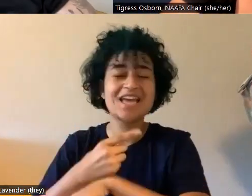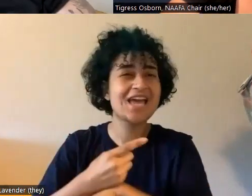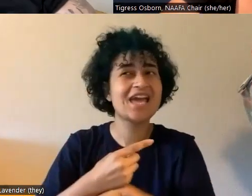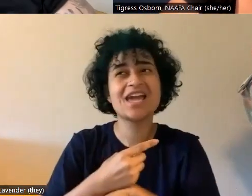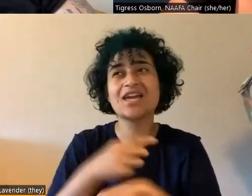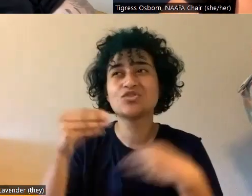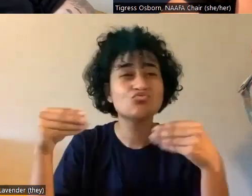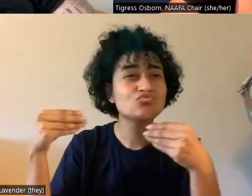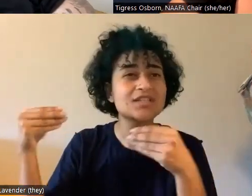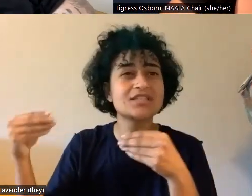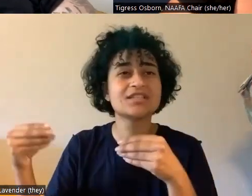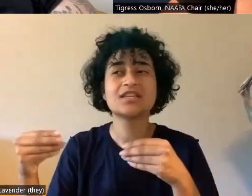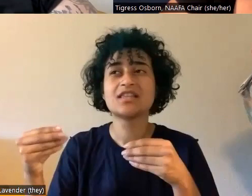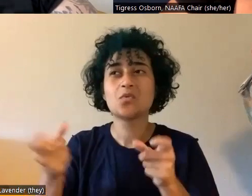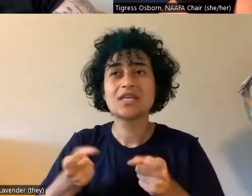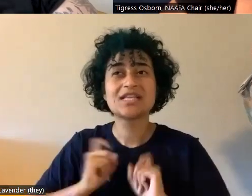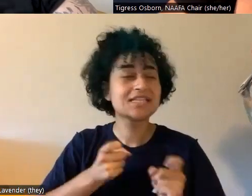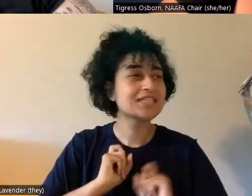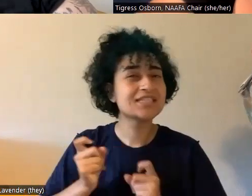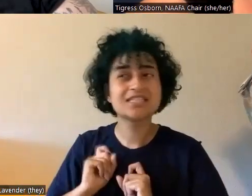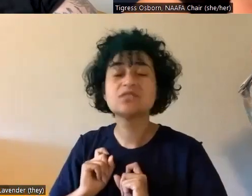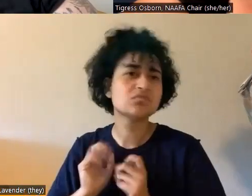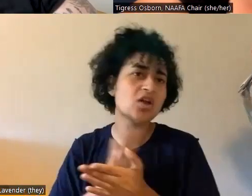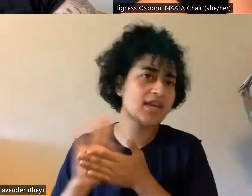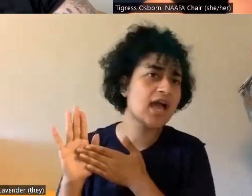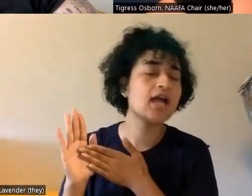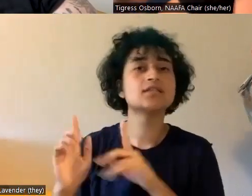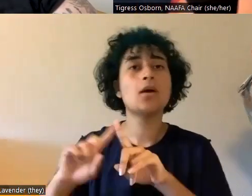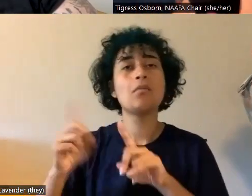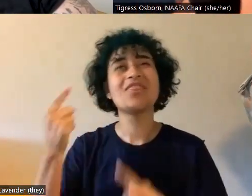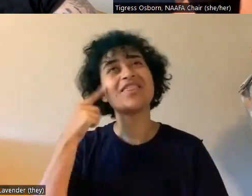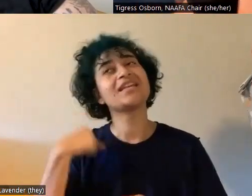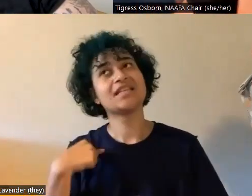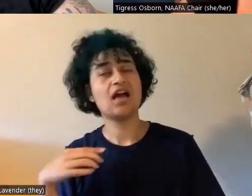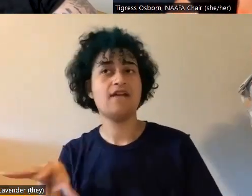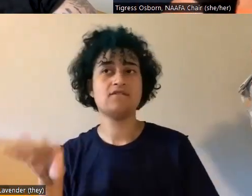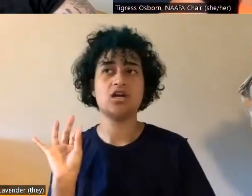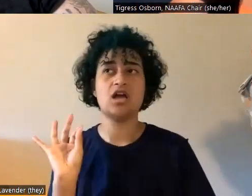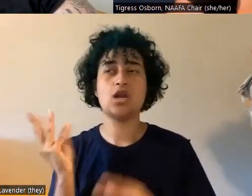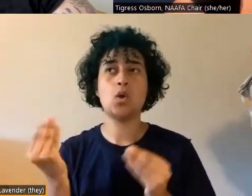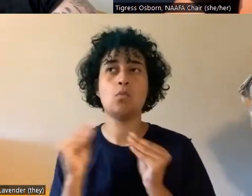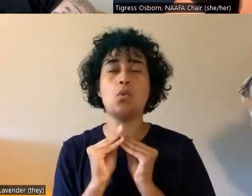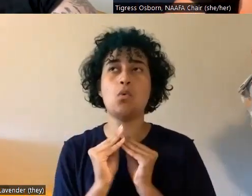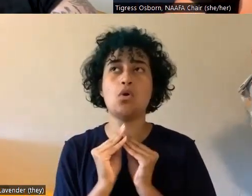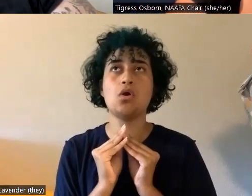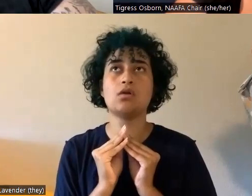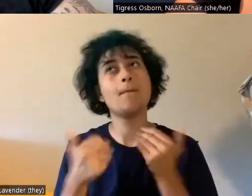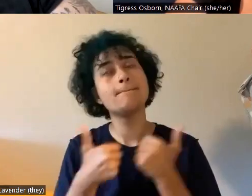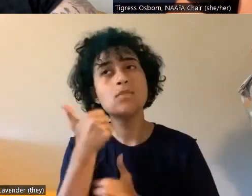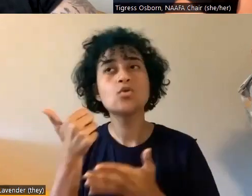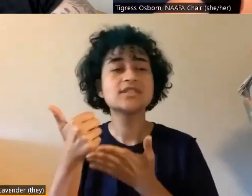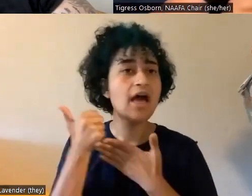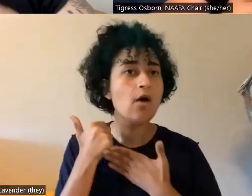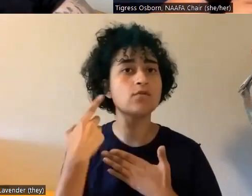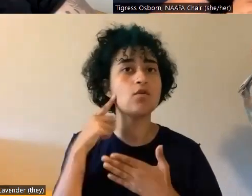up for ourselves are very nice, but the things that I find are most helpful for